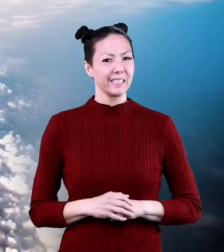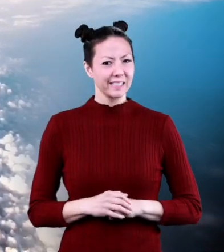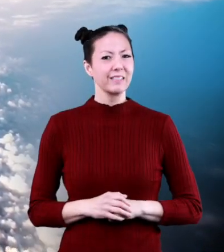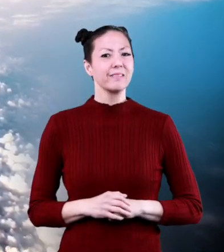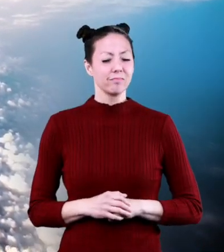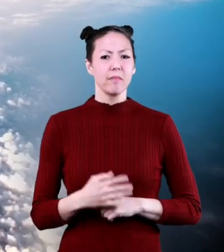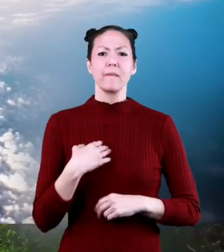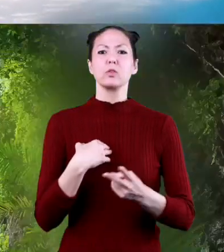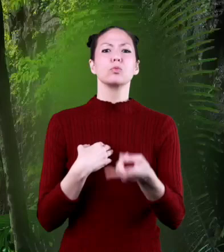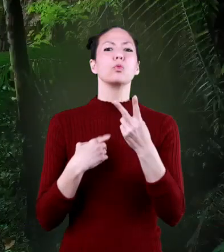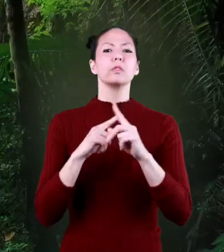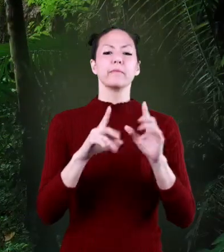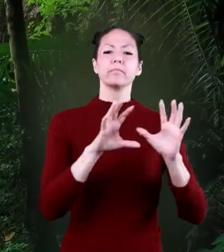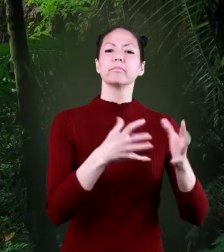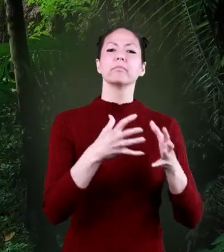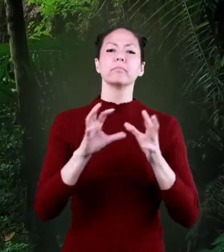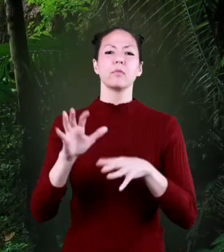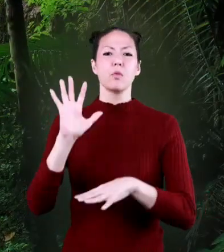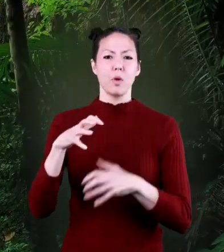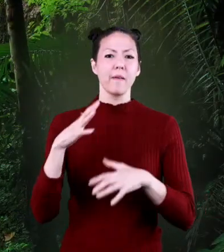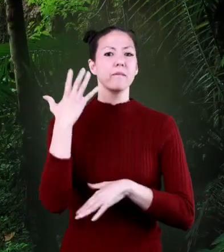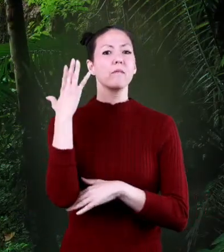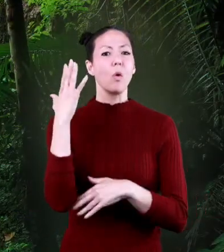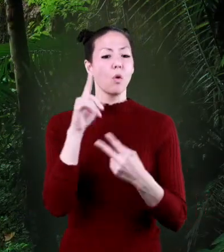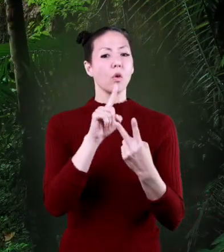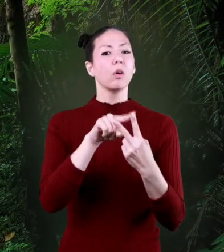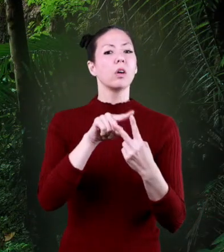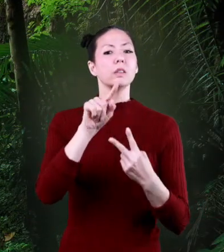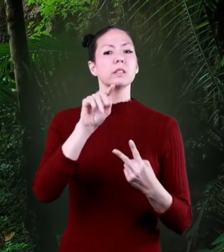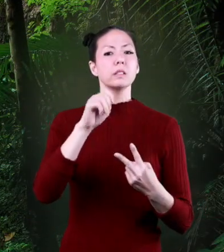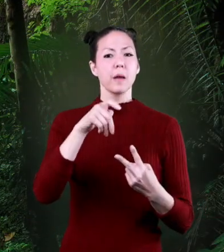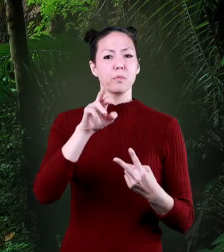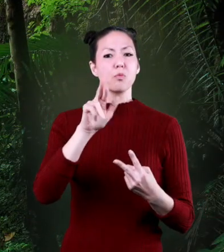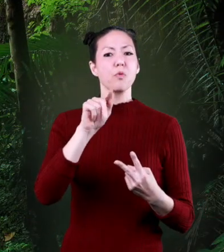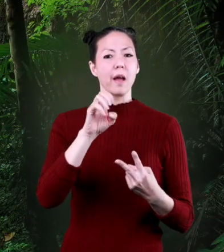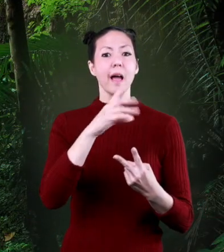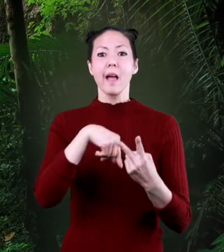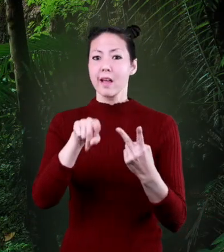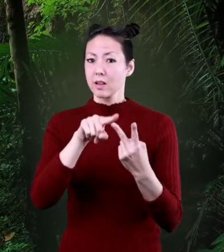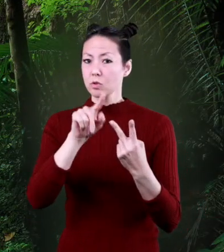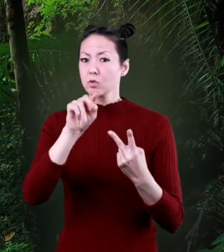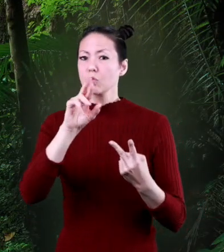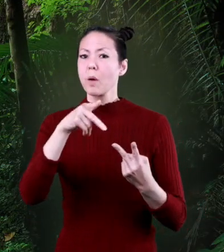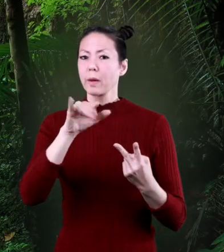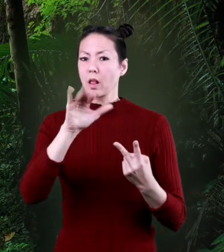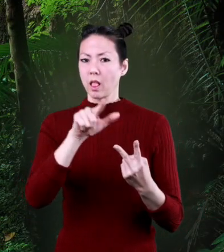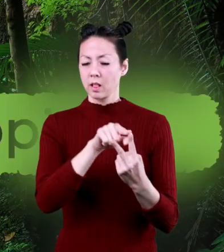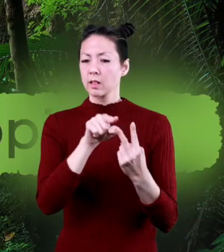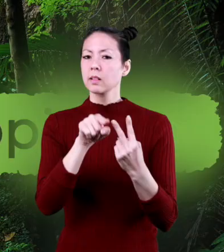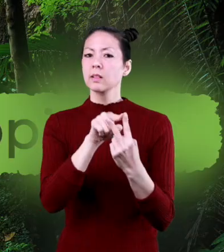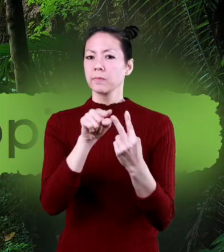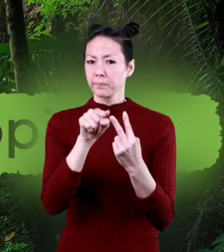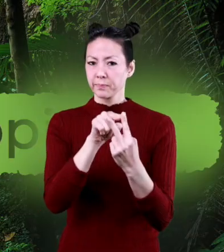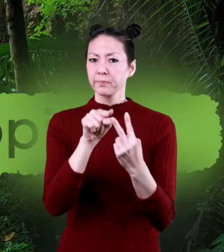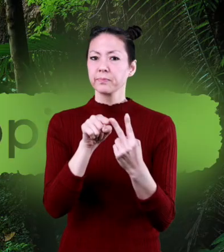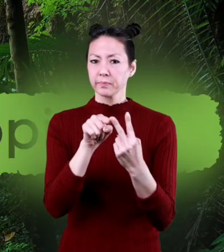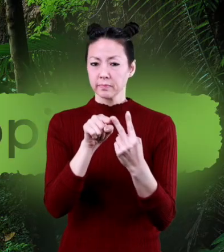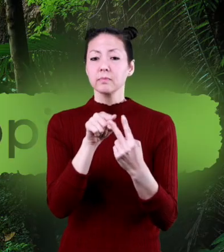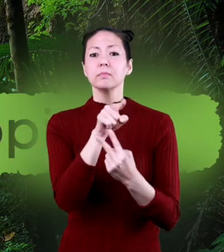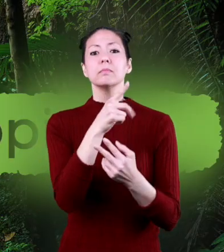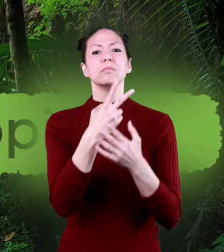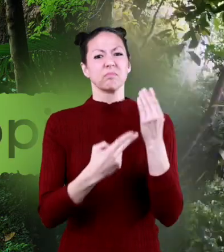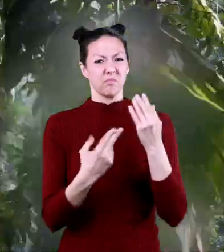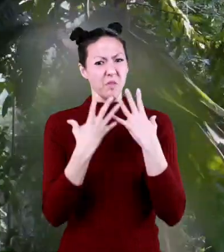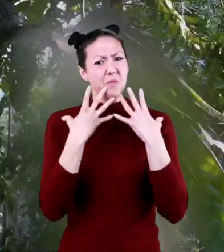Rainforests There are two different kinds of rainforests, temperate and tropical.